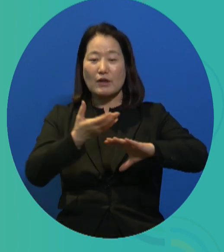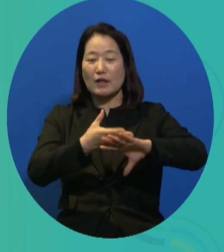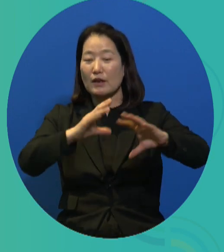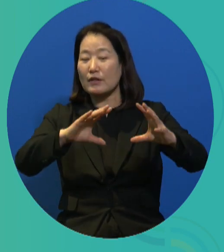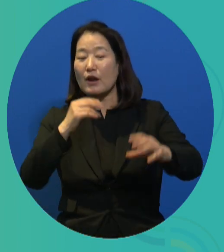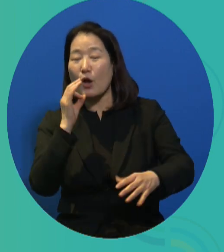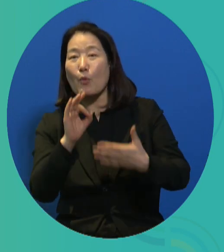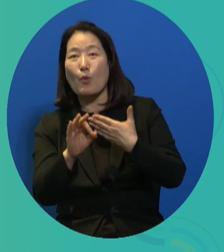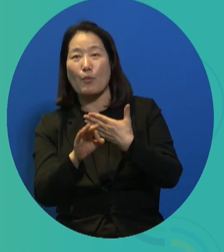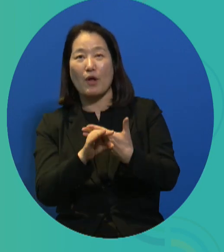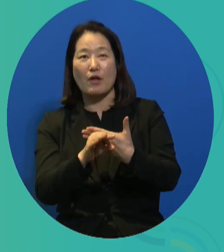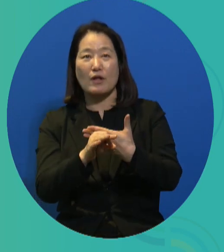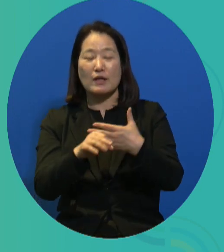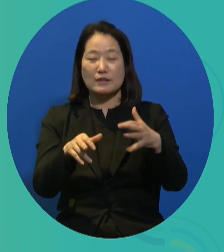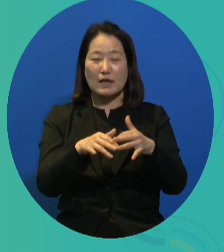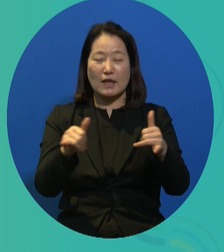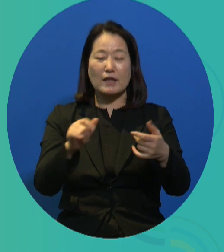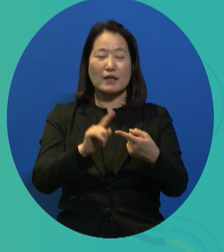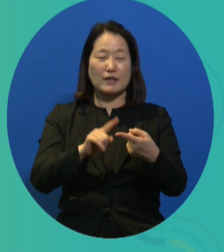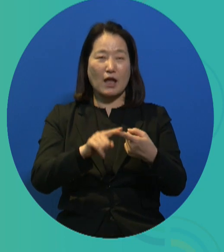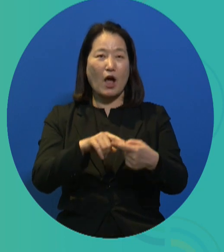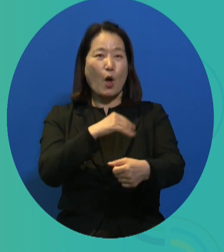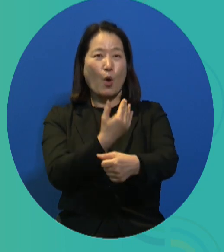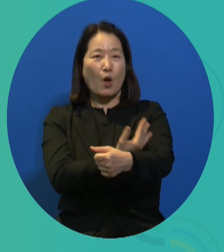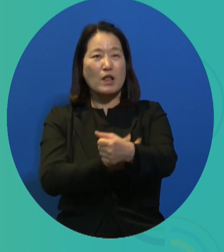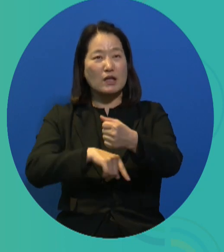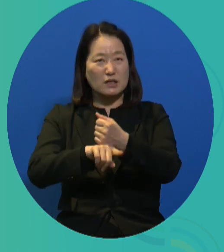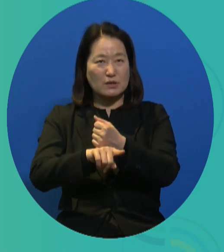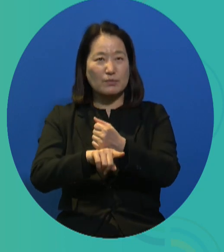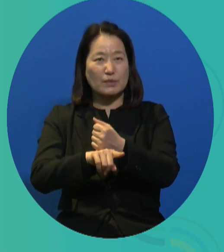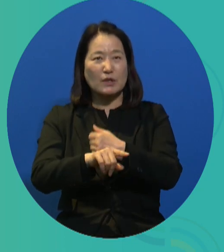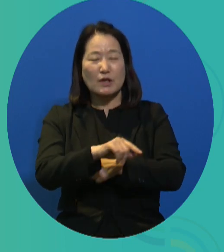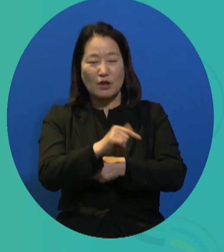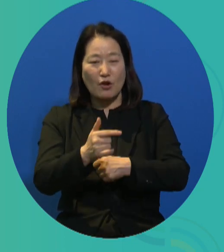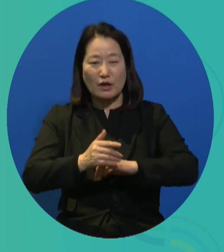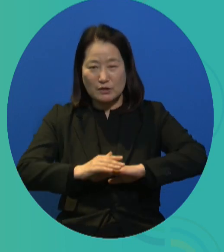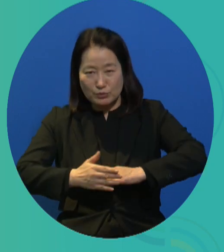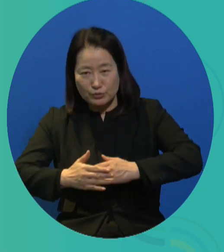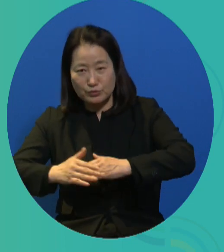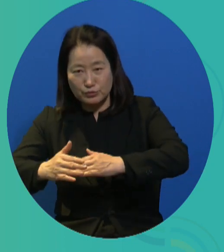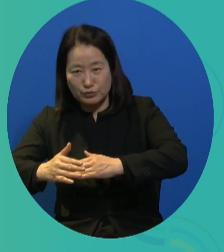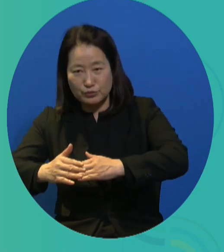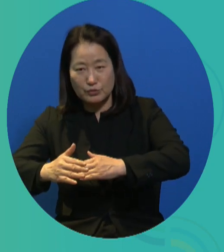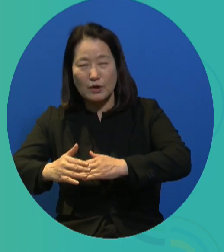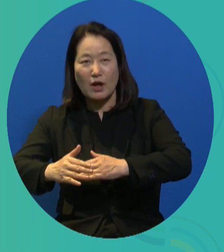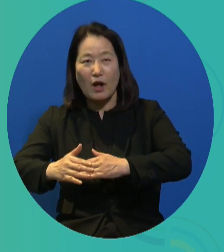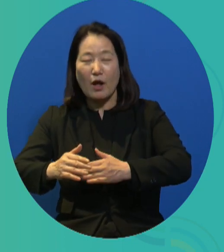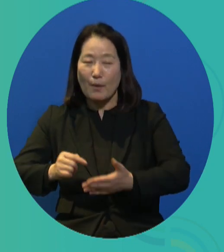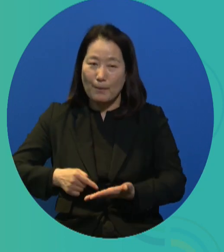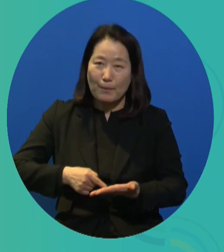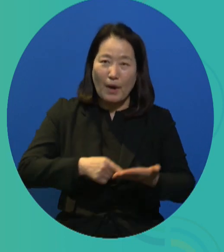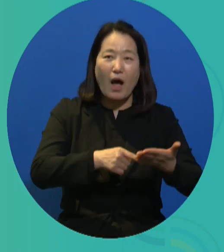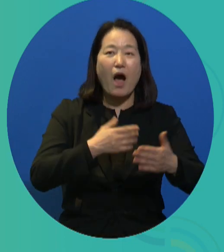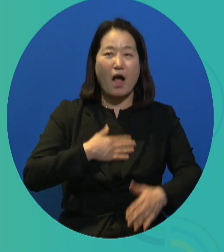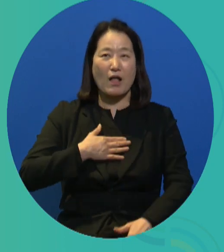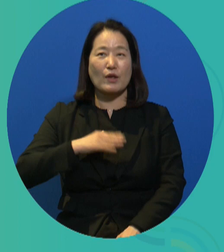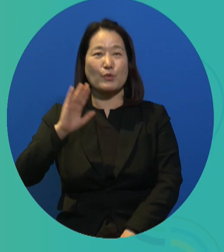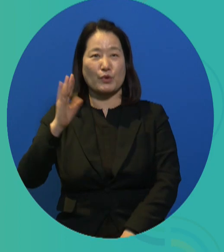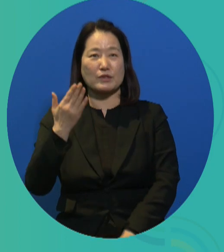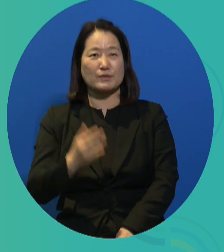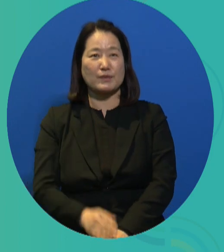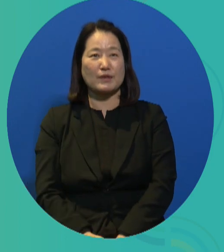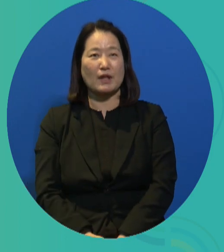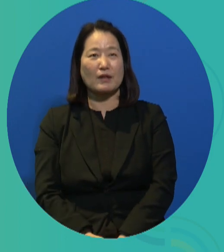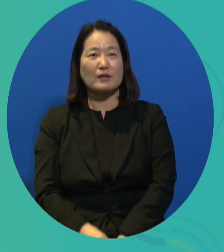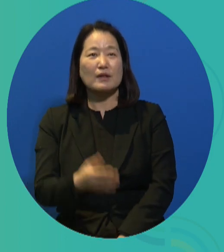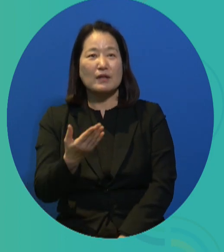Internationally, there was much discussion on the right to work by PWD and many progress, much progress made on